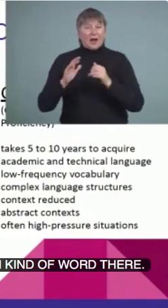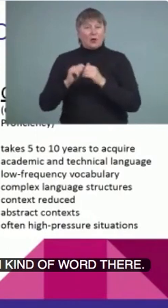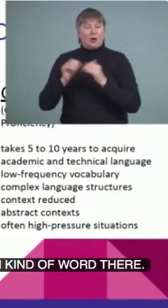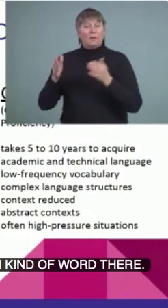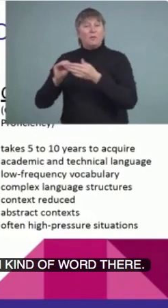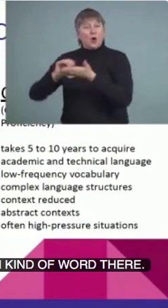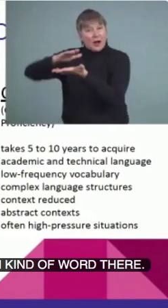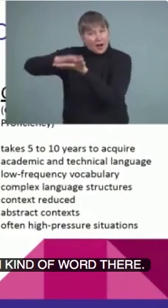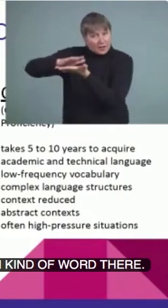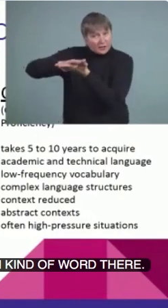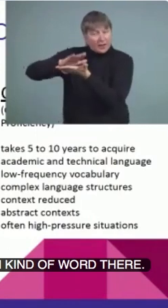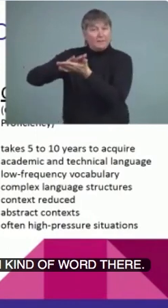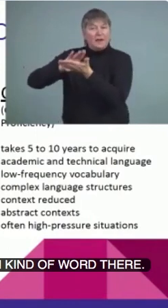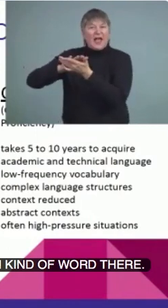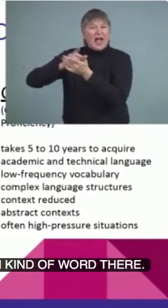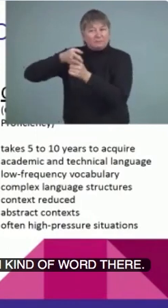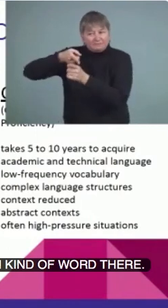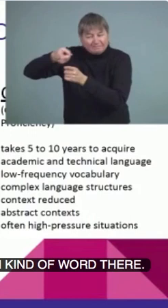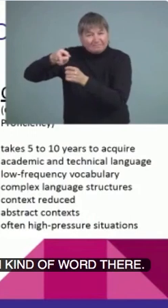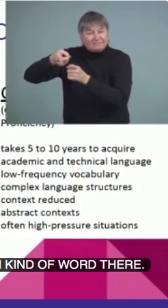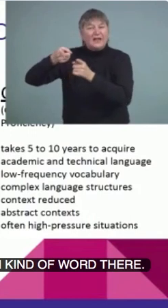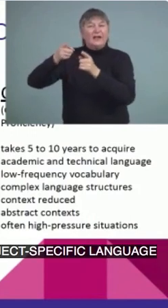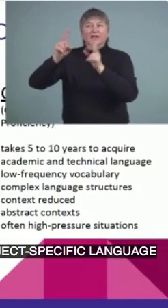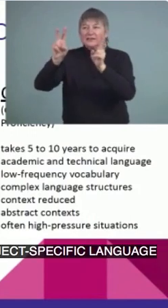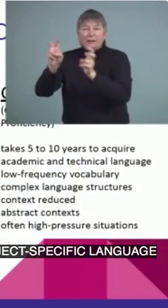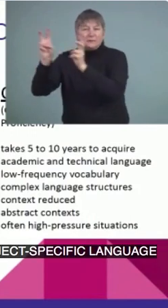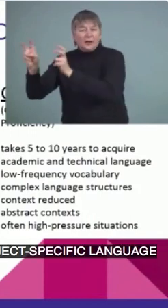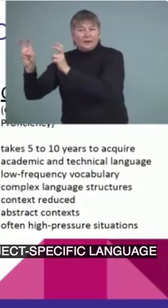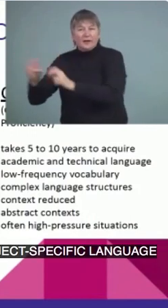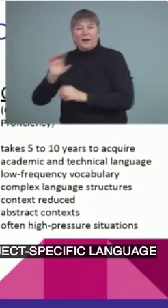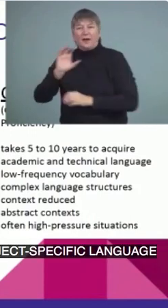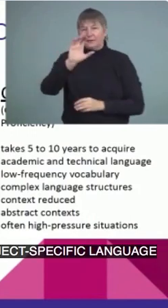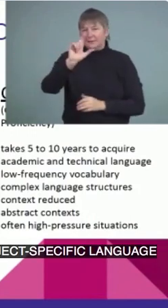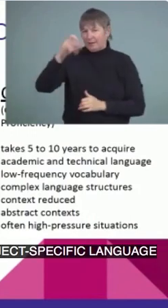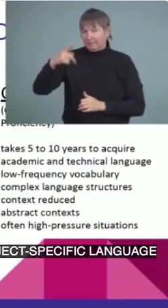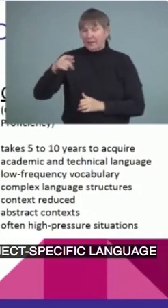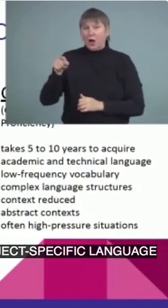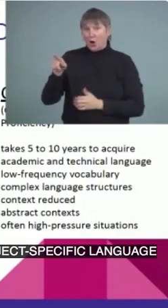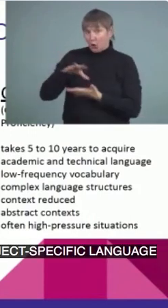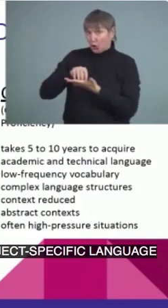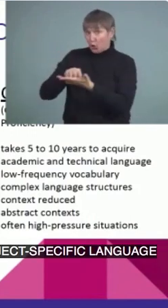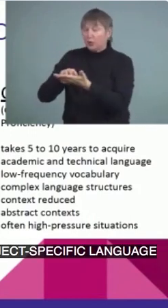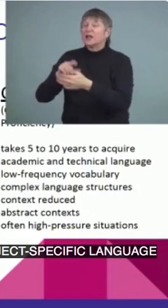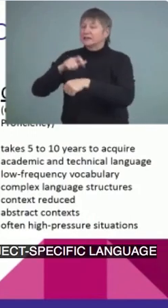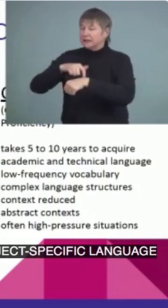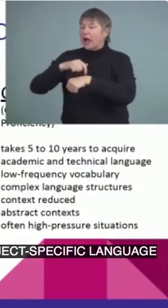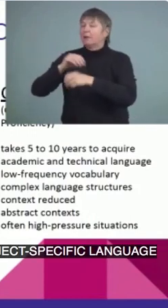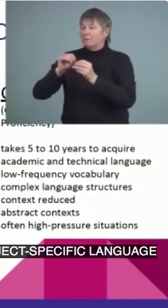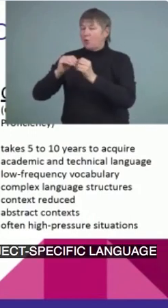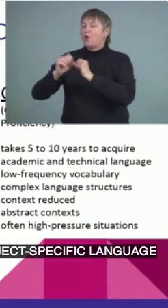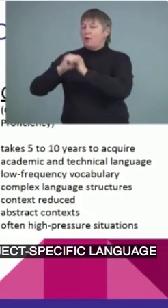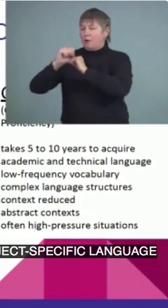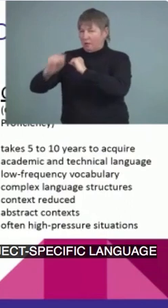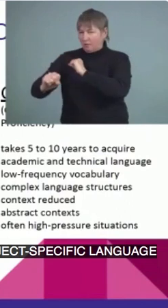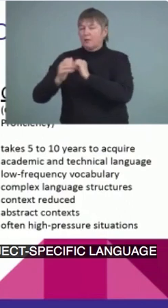language when we look at the kelp. That takes much longer to acquire, and it does start even before